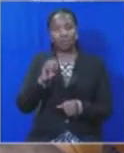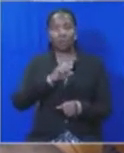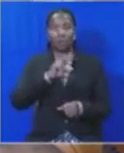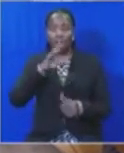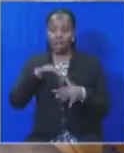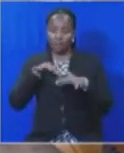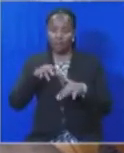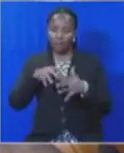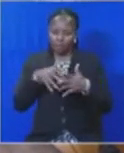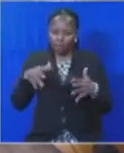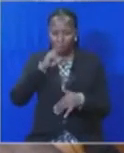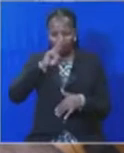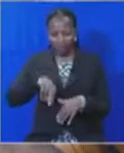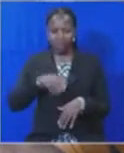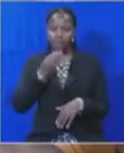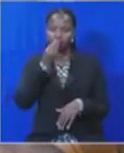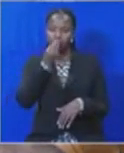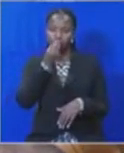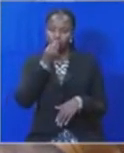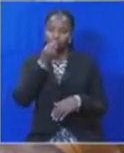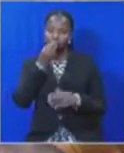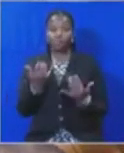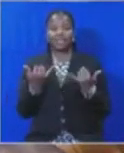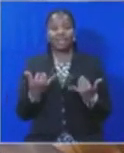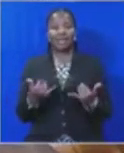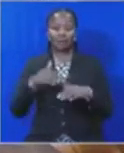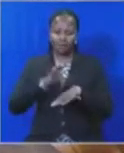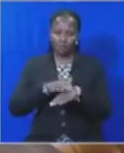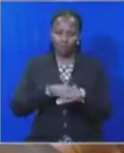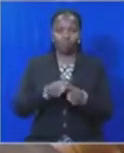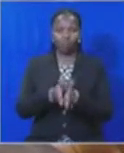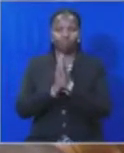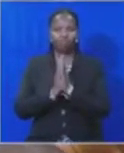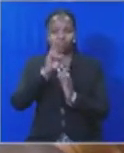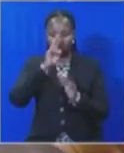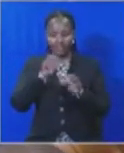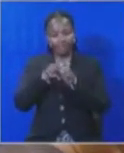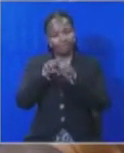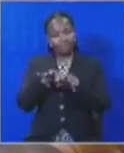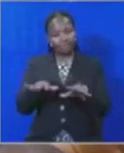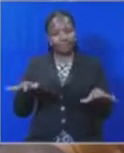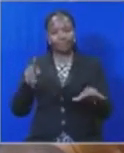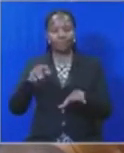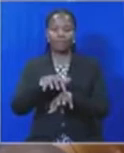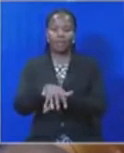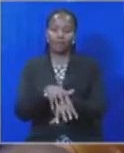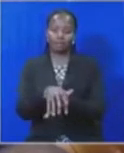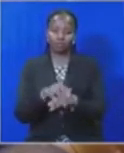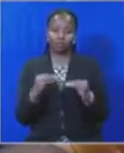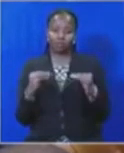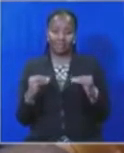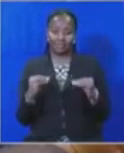food. Even though there have been calls for an increase of agricultural production, the number of commercial farms in South Africa is